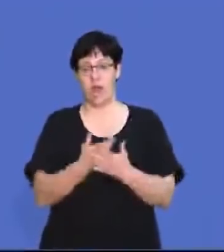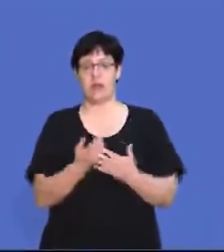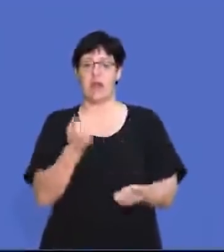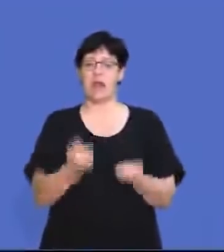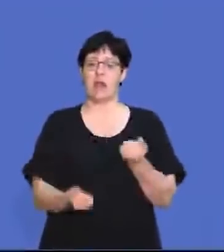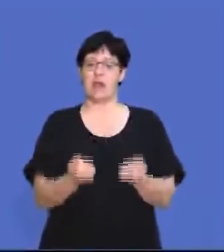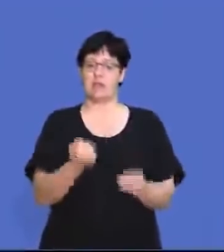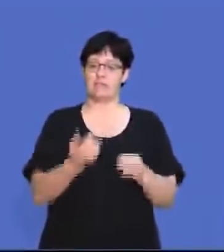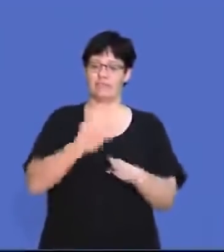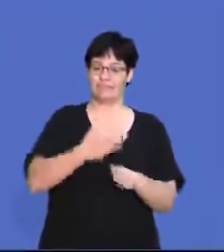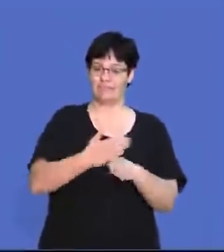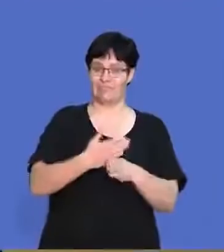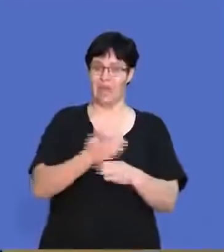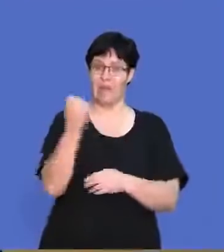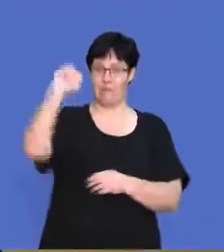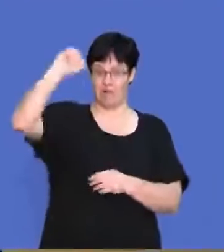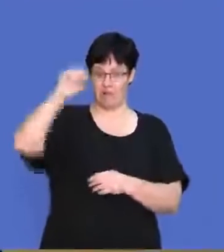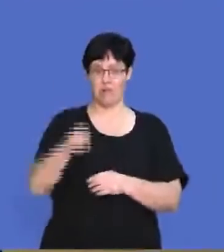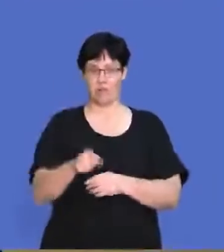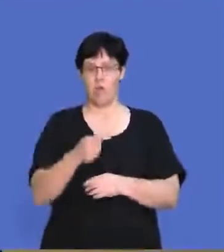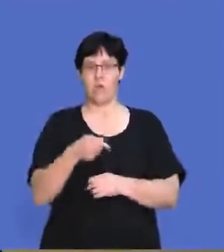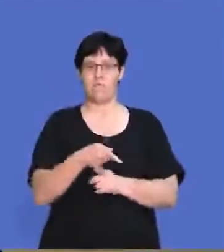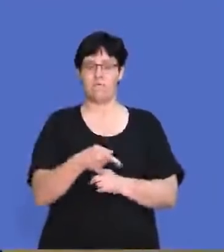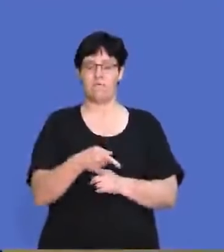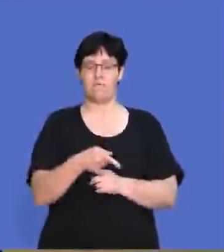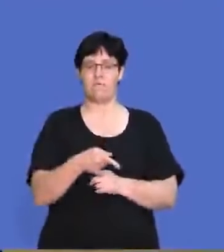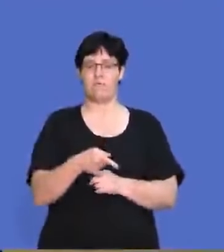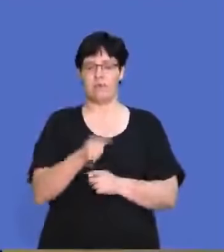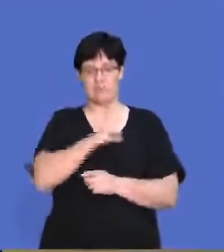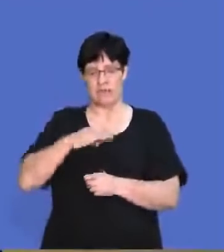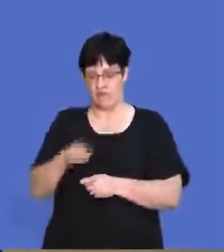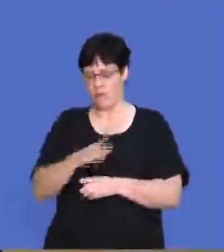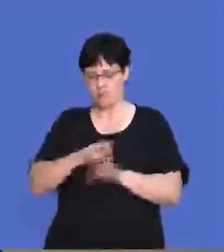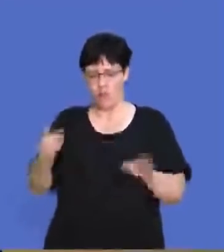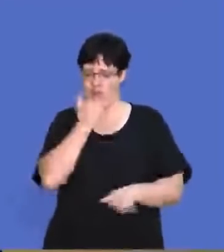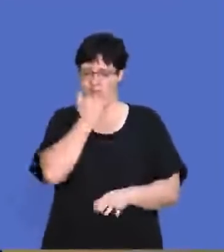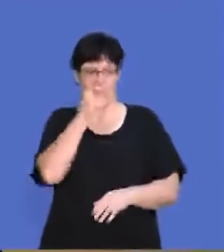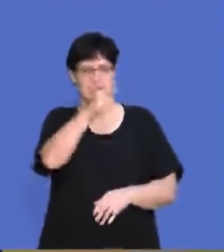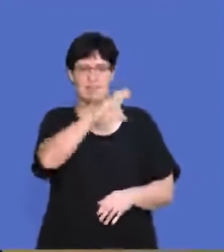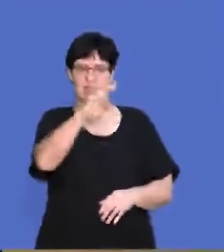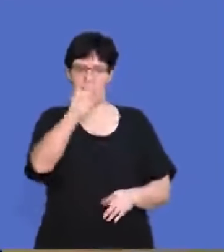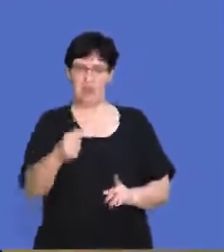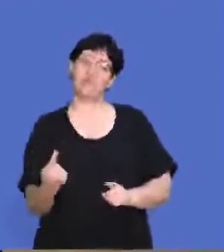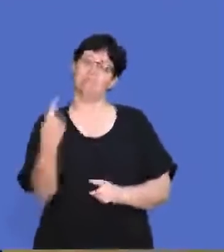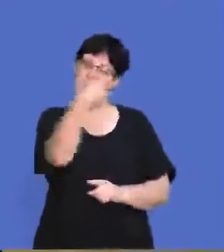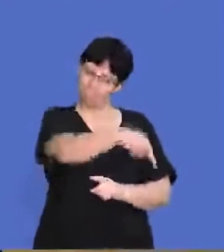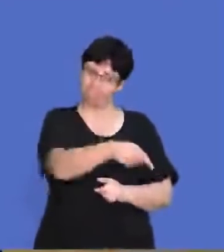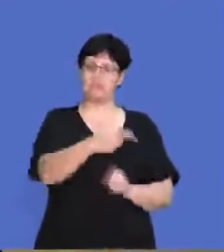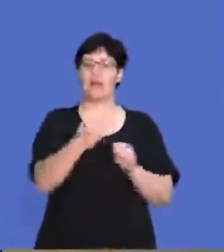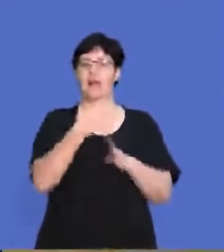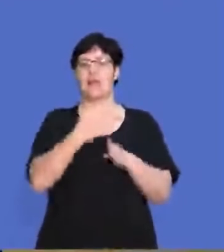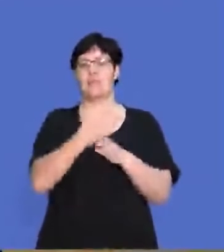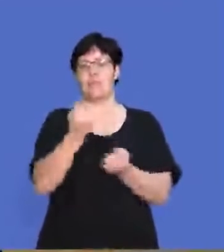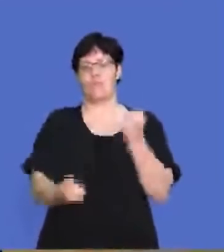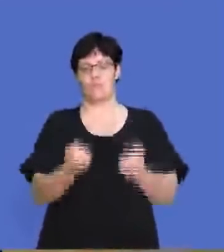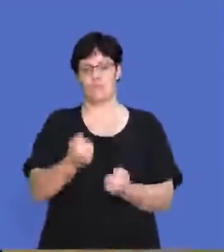appeal court, so that if the employee isn't happy with the CCMA, they can then go to the labor court. If